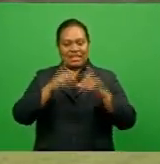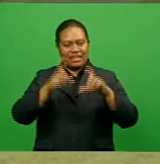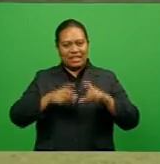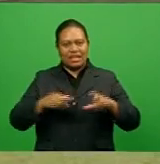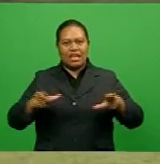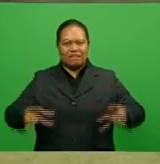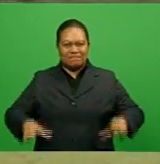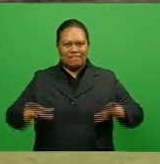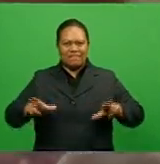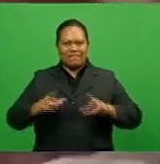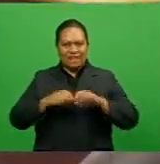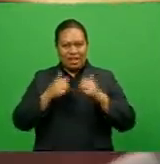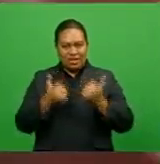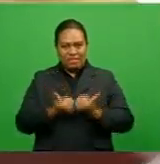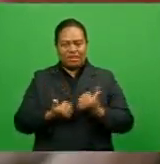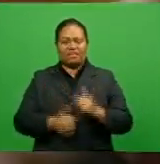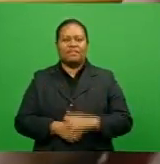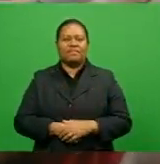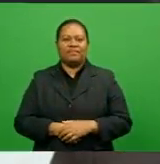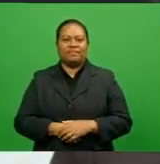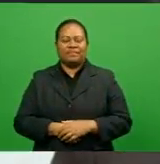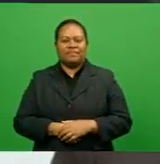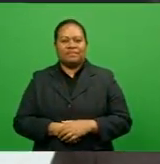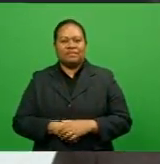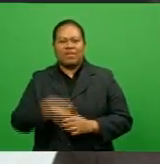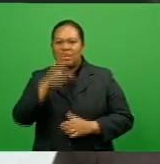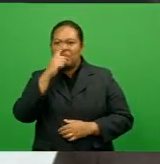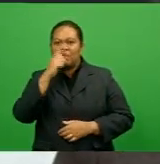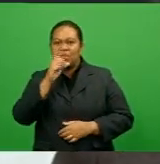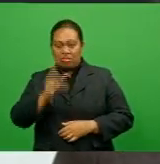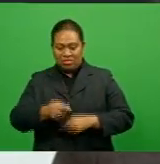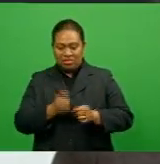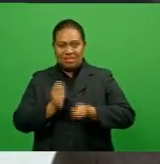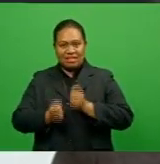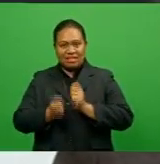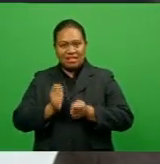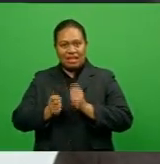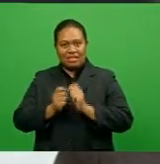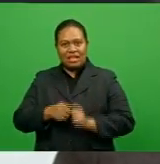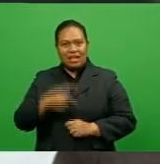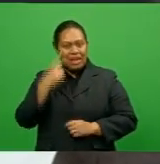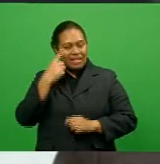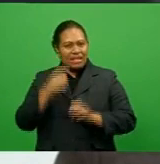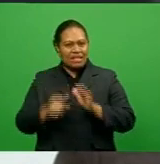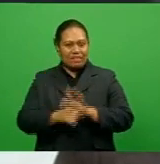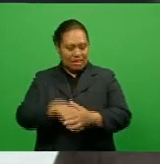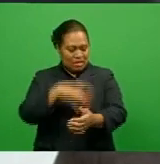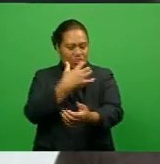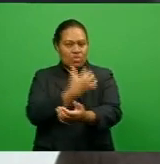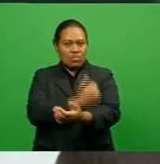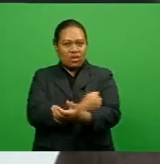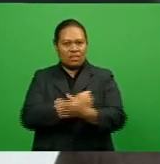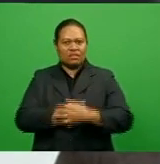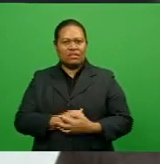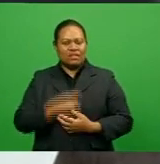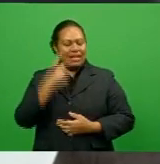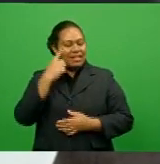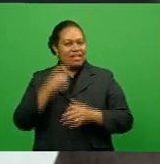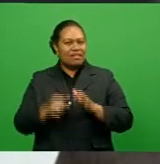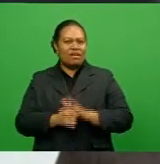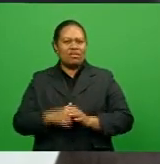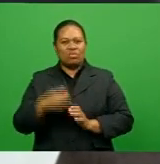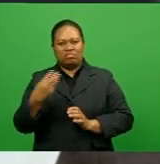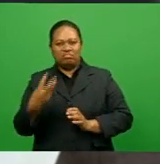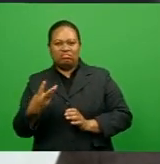the people who do the drug test, Orado, will identify matches, and then we'll identify two or three